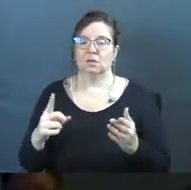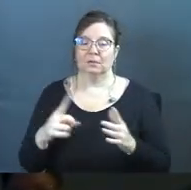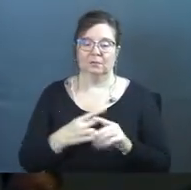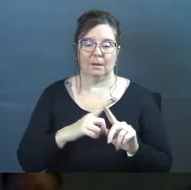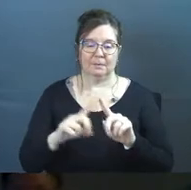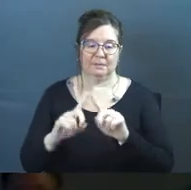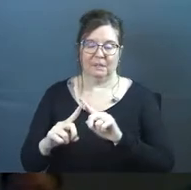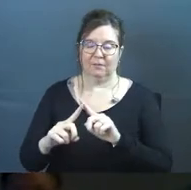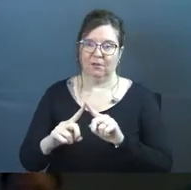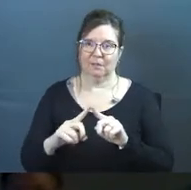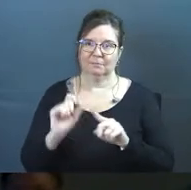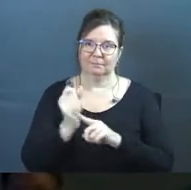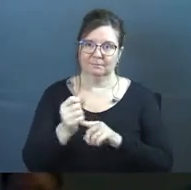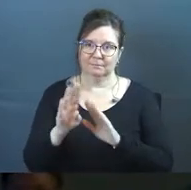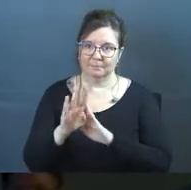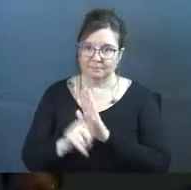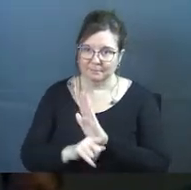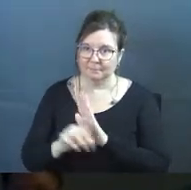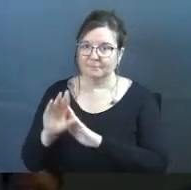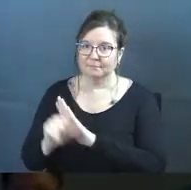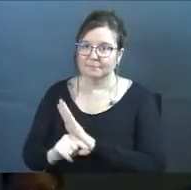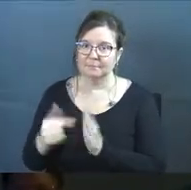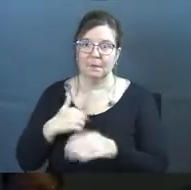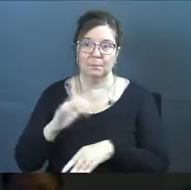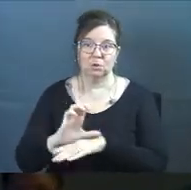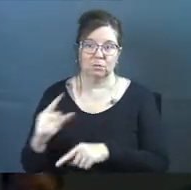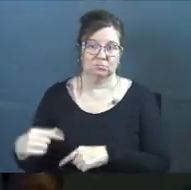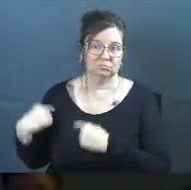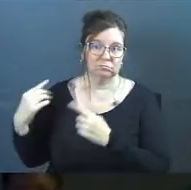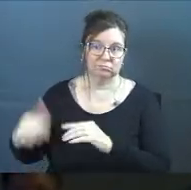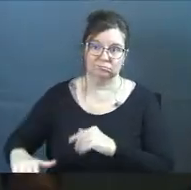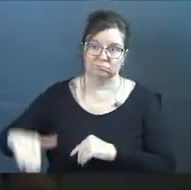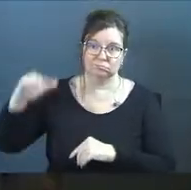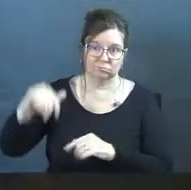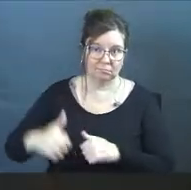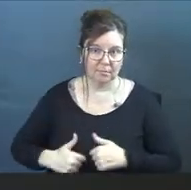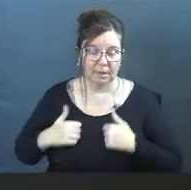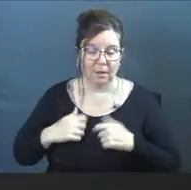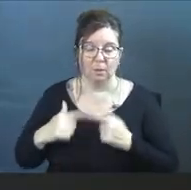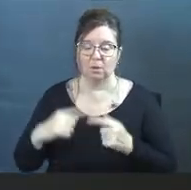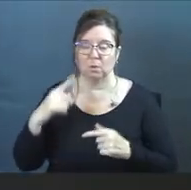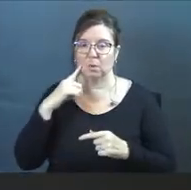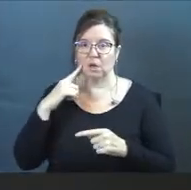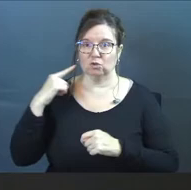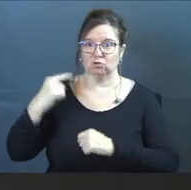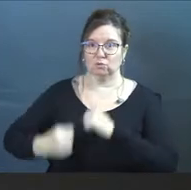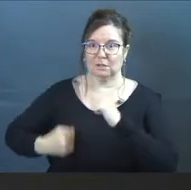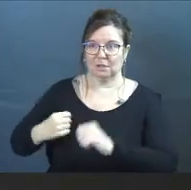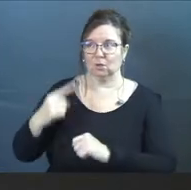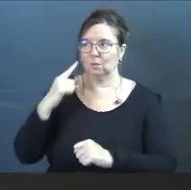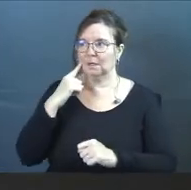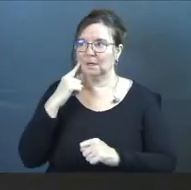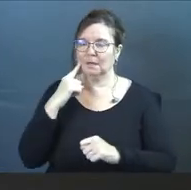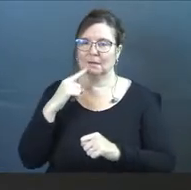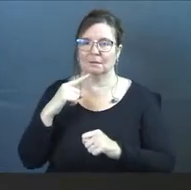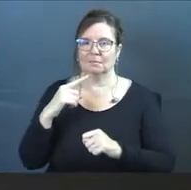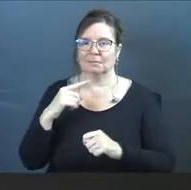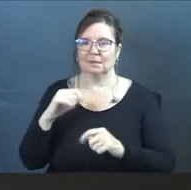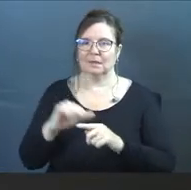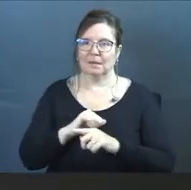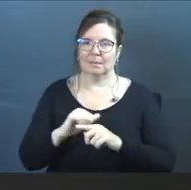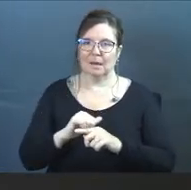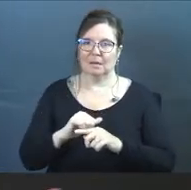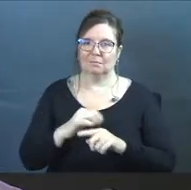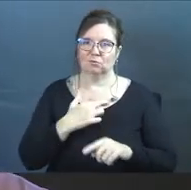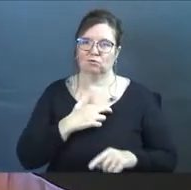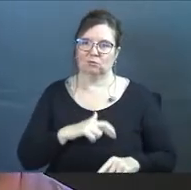coming from different contexts. Some of you have maybe been in church your whole life. And so when you hear tradition, you're hearing just kind of the practices and